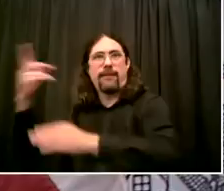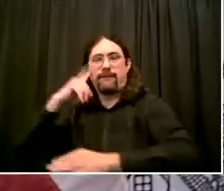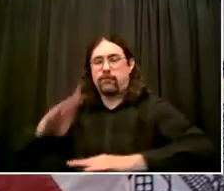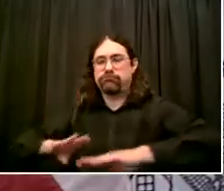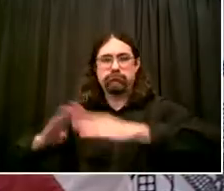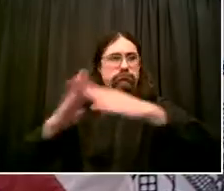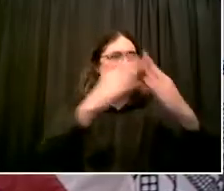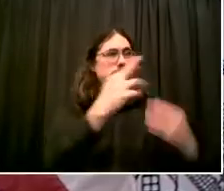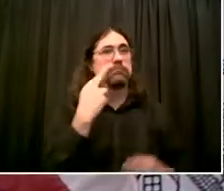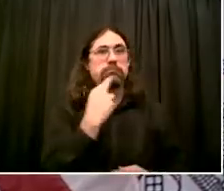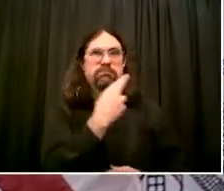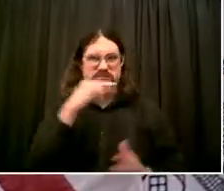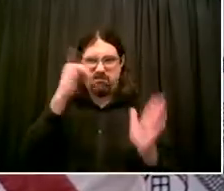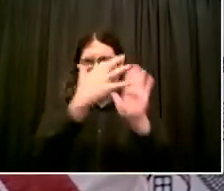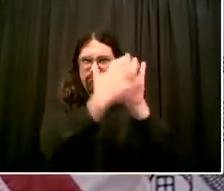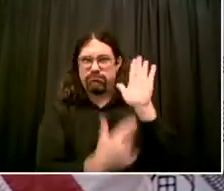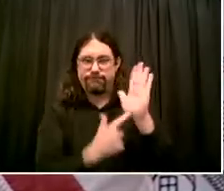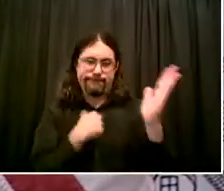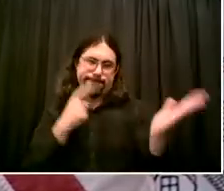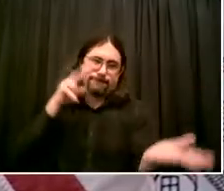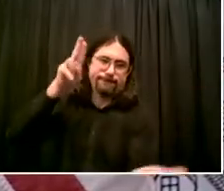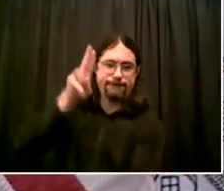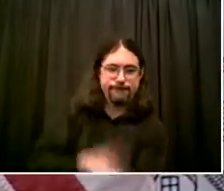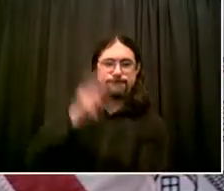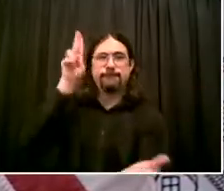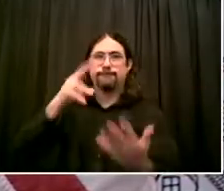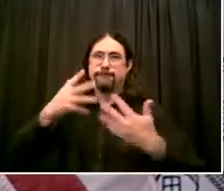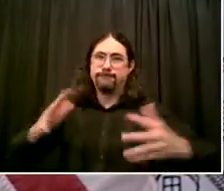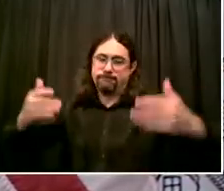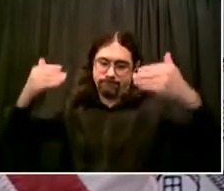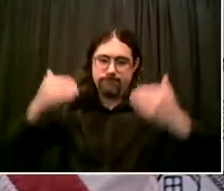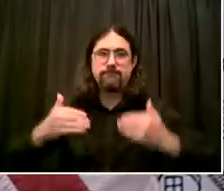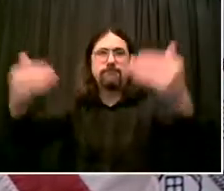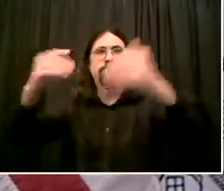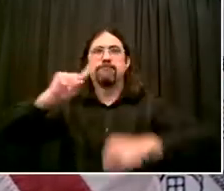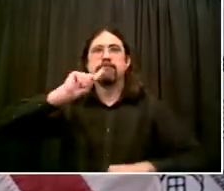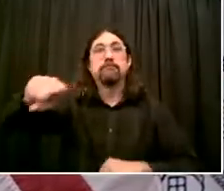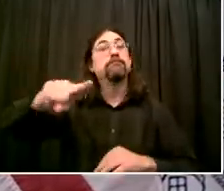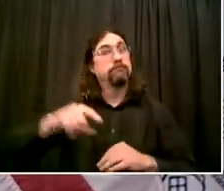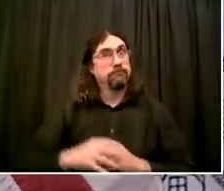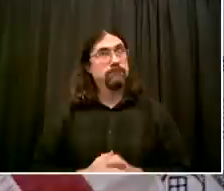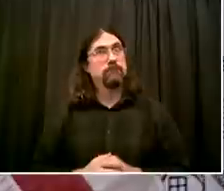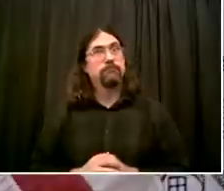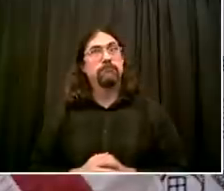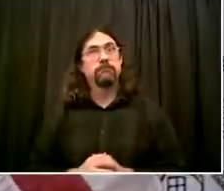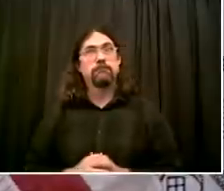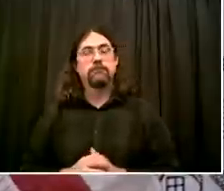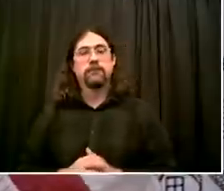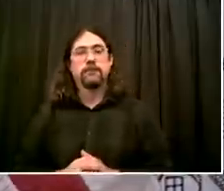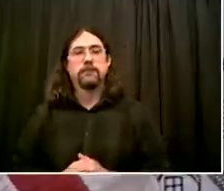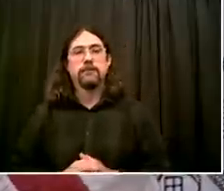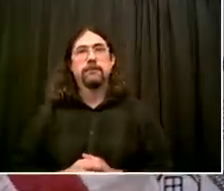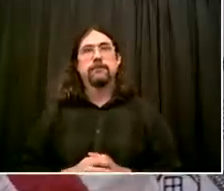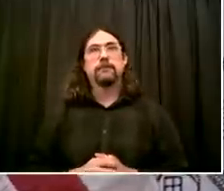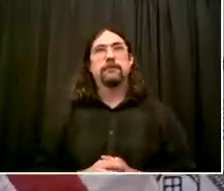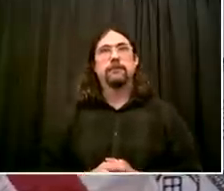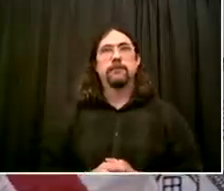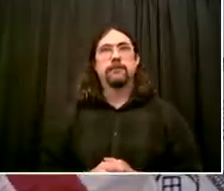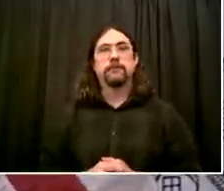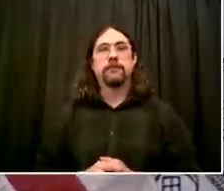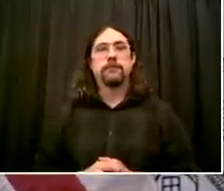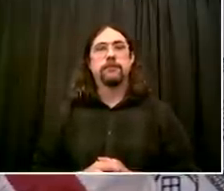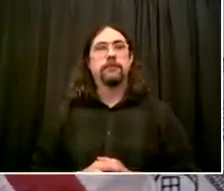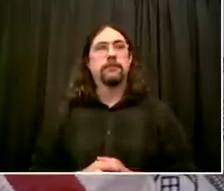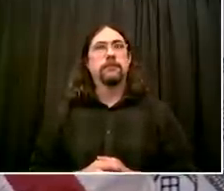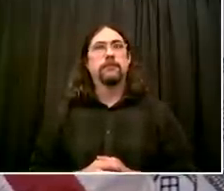So now, I want you to hear from the experts. And first, we